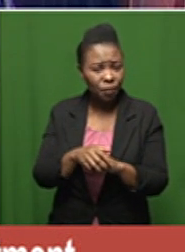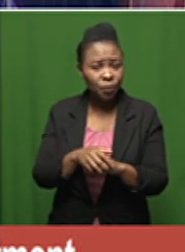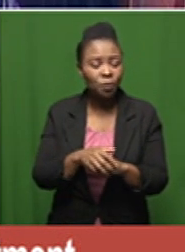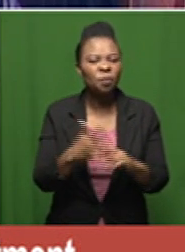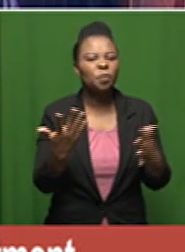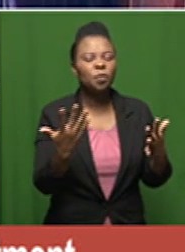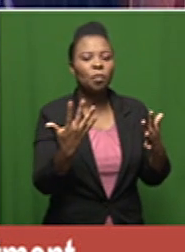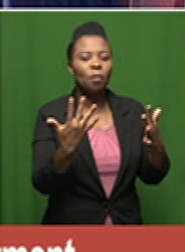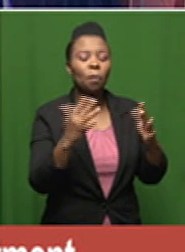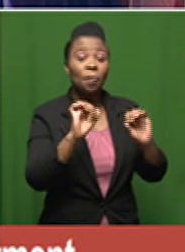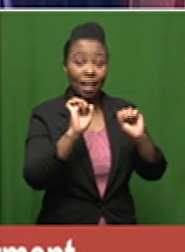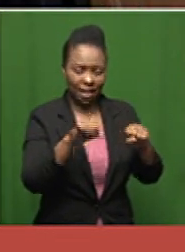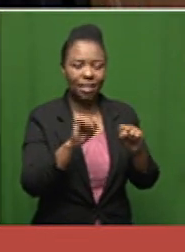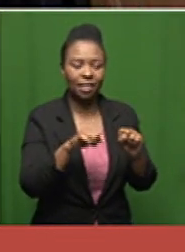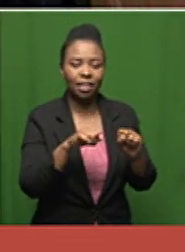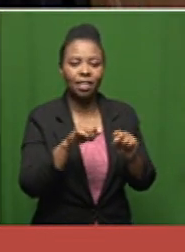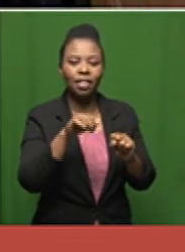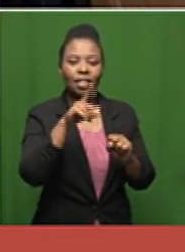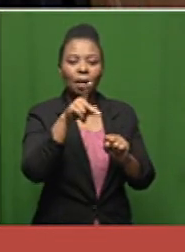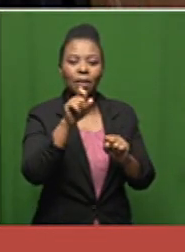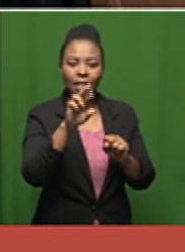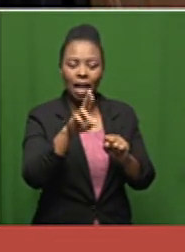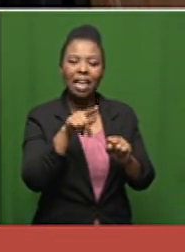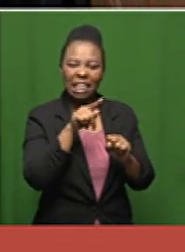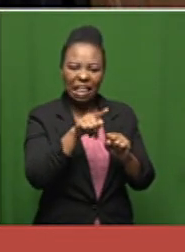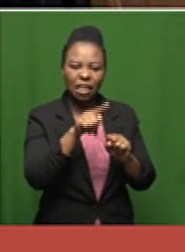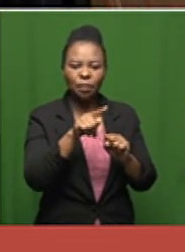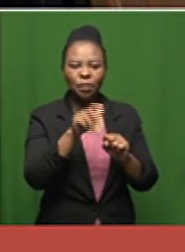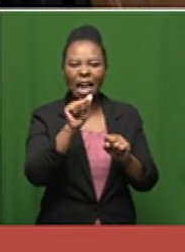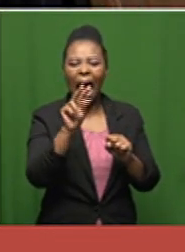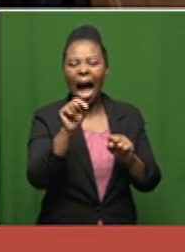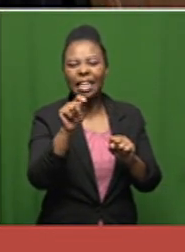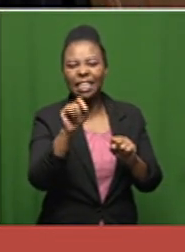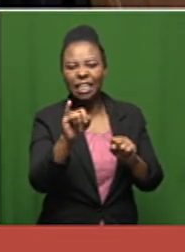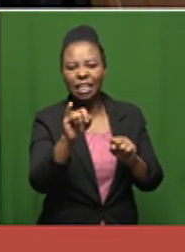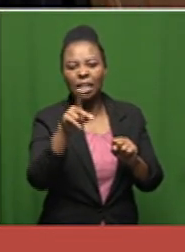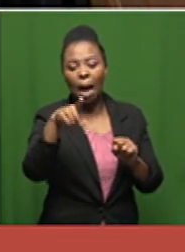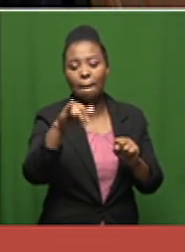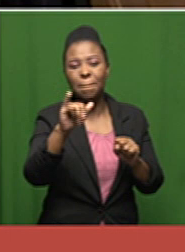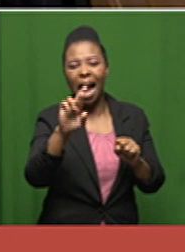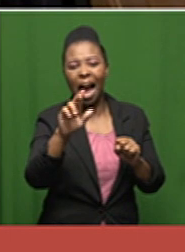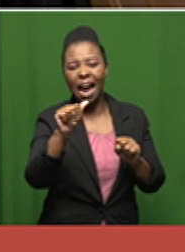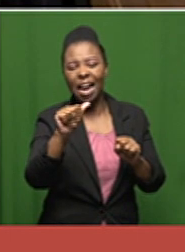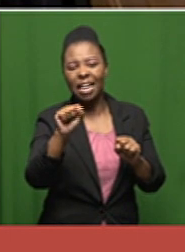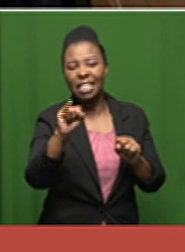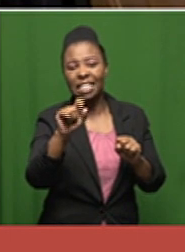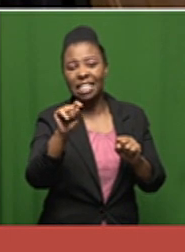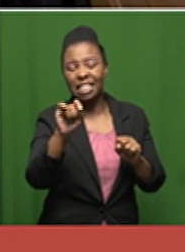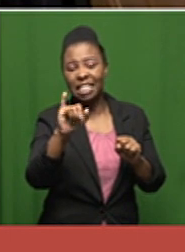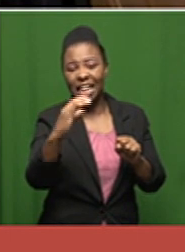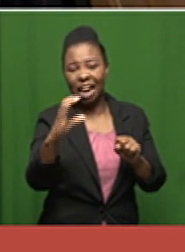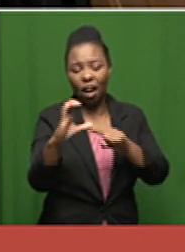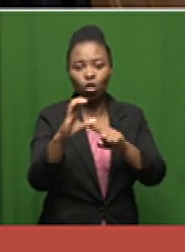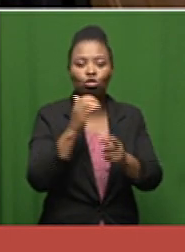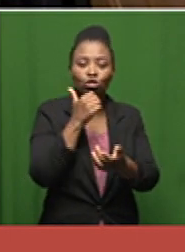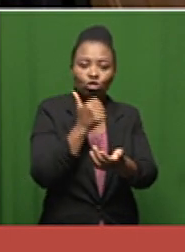yes uh peter so ivermectin is it's an anti-parasitic drug most of the evidence that we have